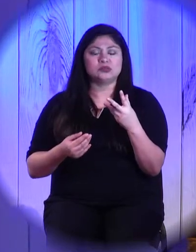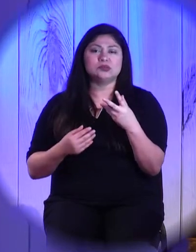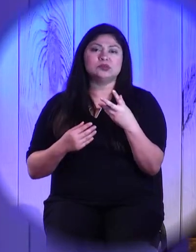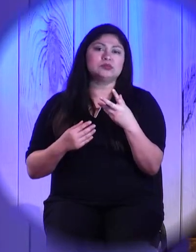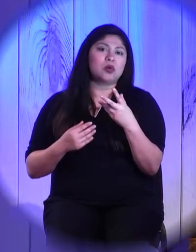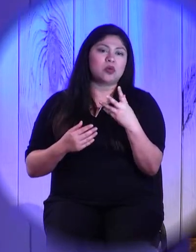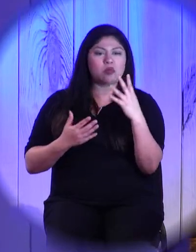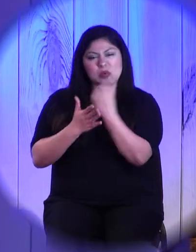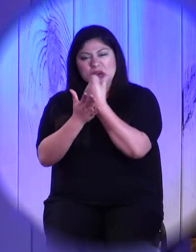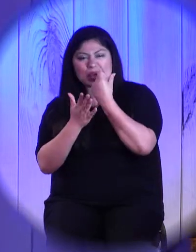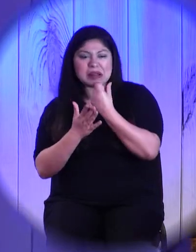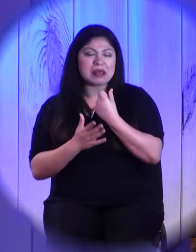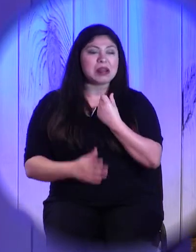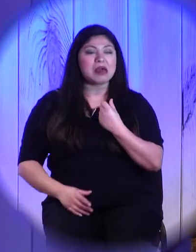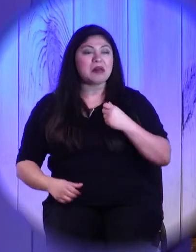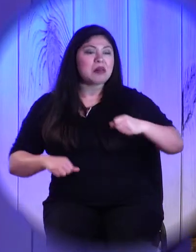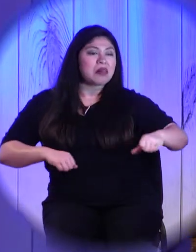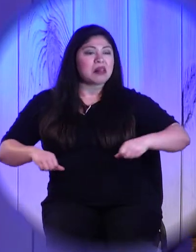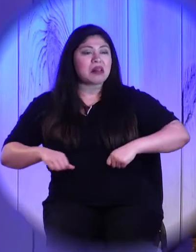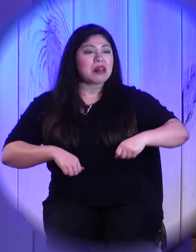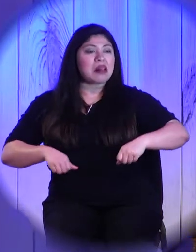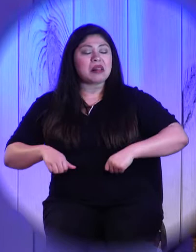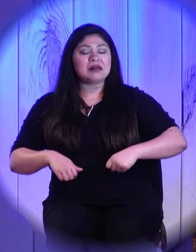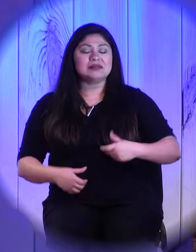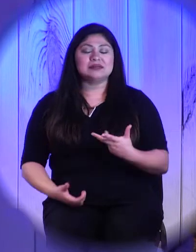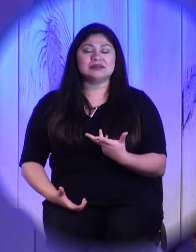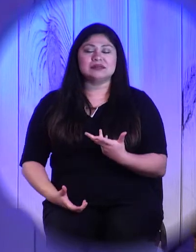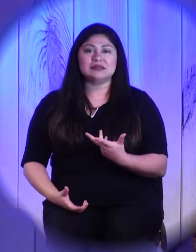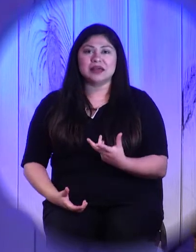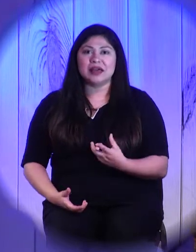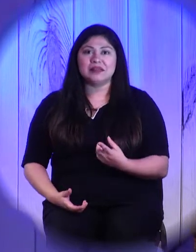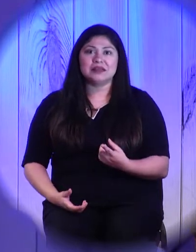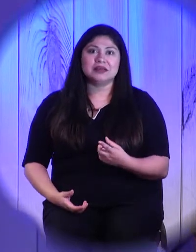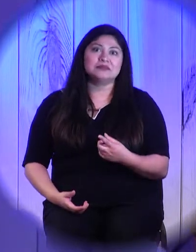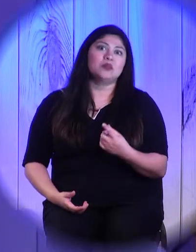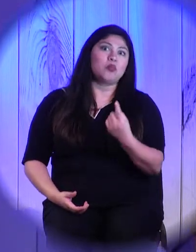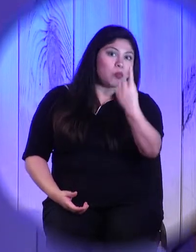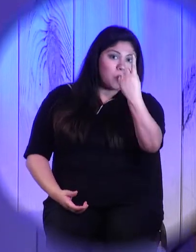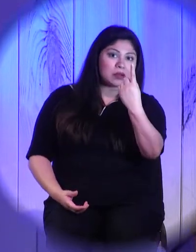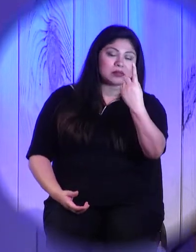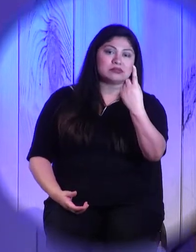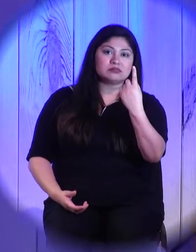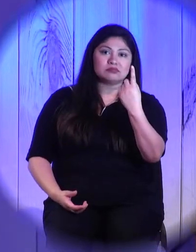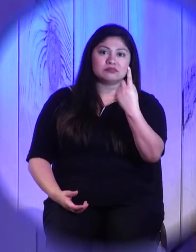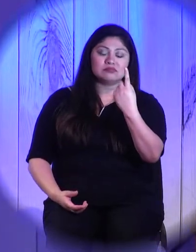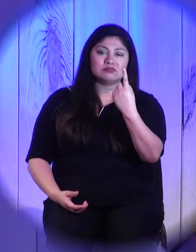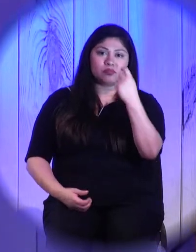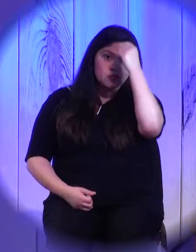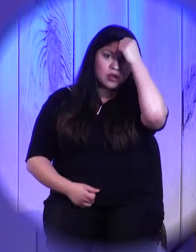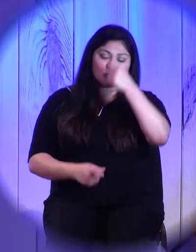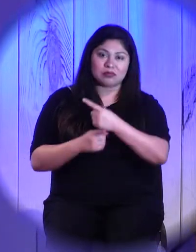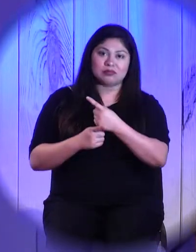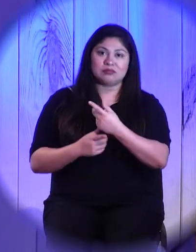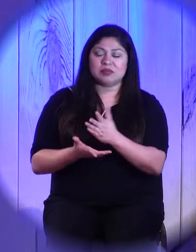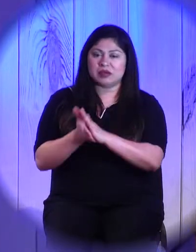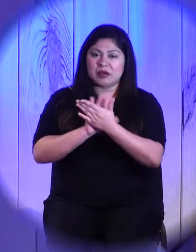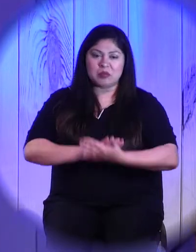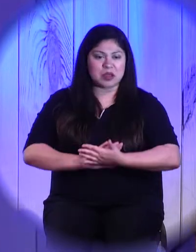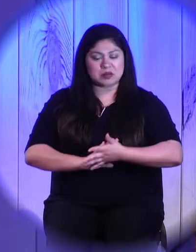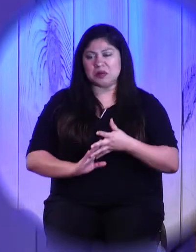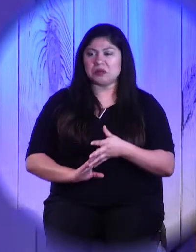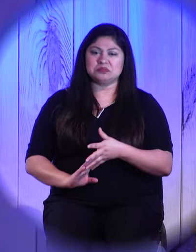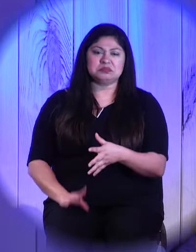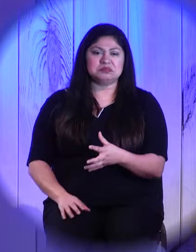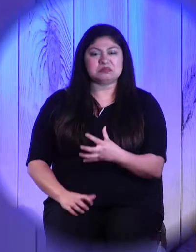way that then they rubbed it into the other's face a little too much. And inevitably, one of us would look at the other, perhaps throw the ball down,